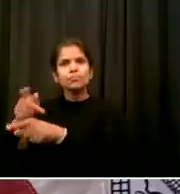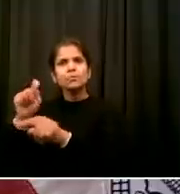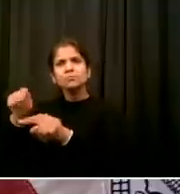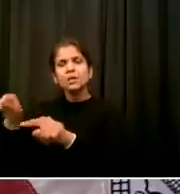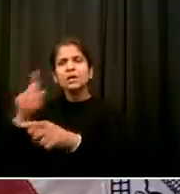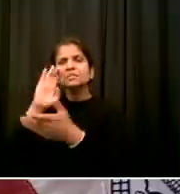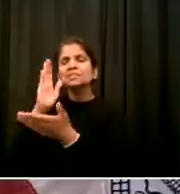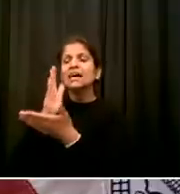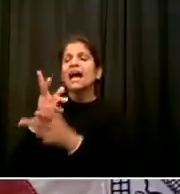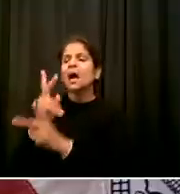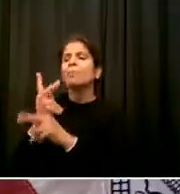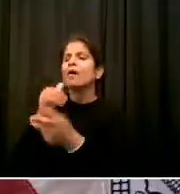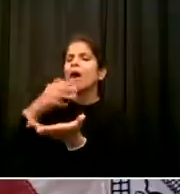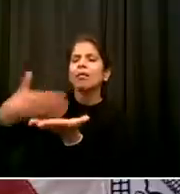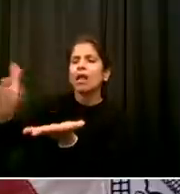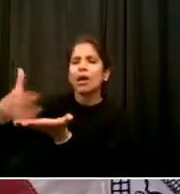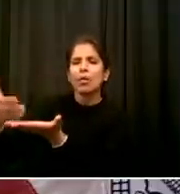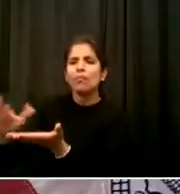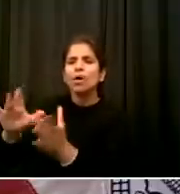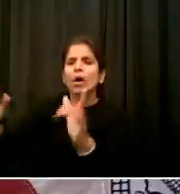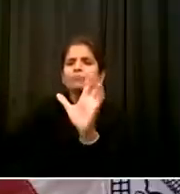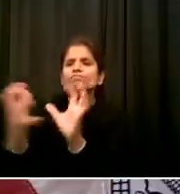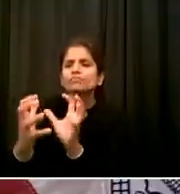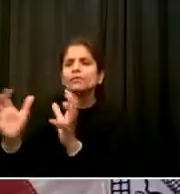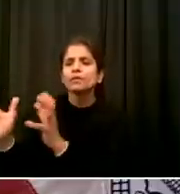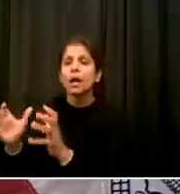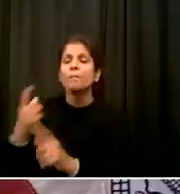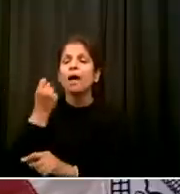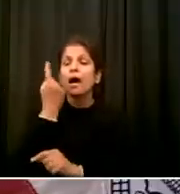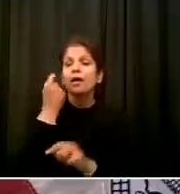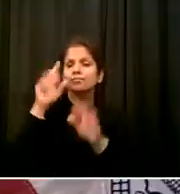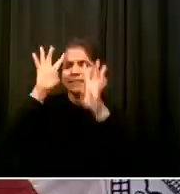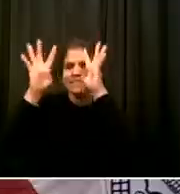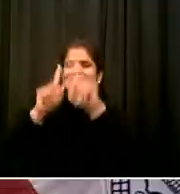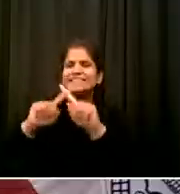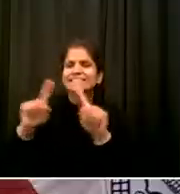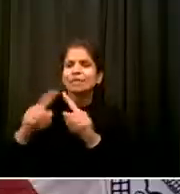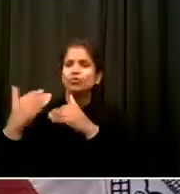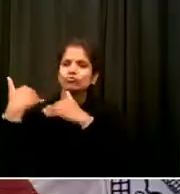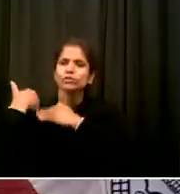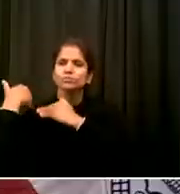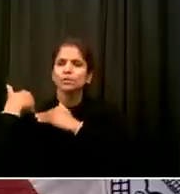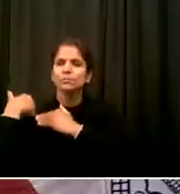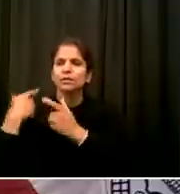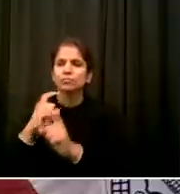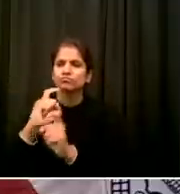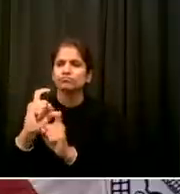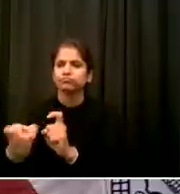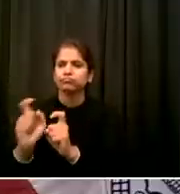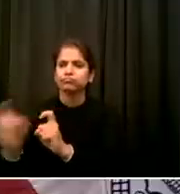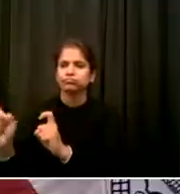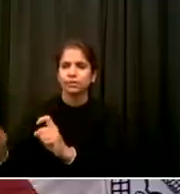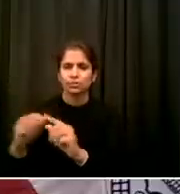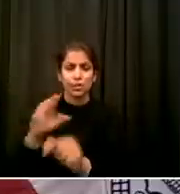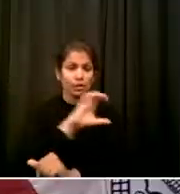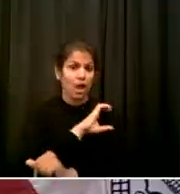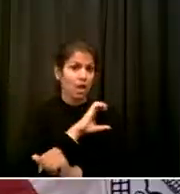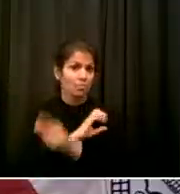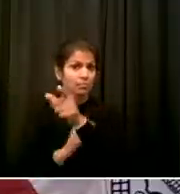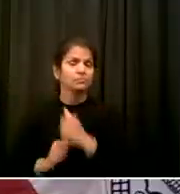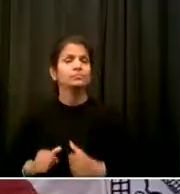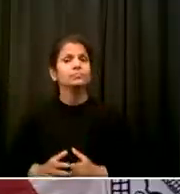Yeah, sorry, I didn't I don't believe I said anti-crime What I discussed was the The ones who give the moving violations